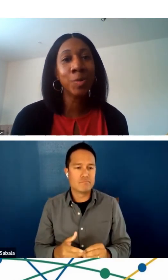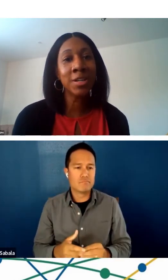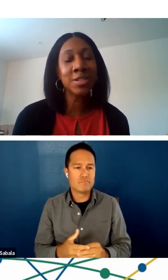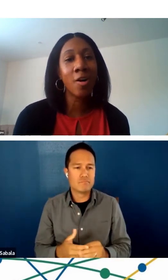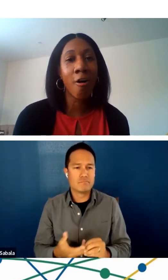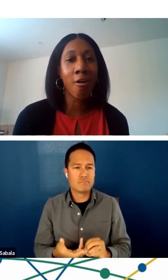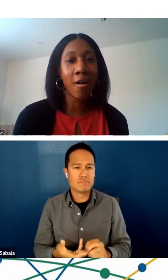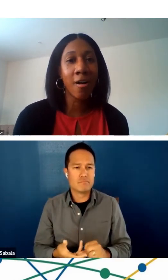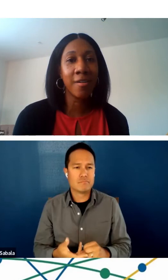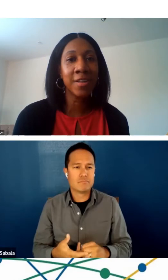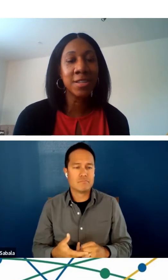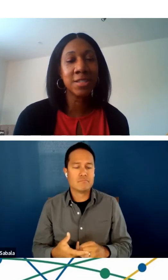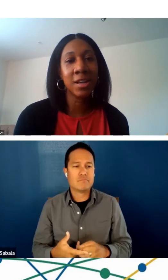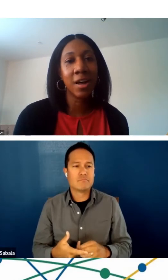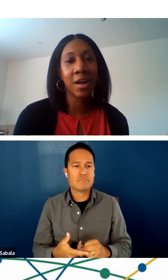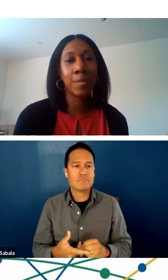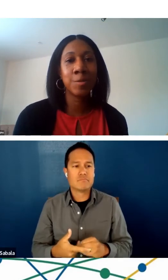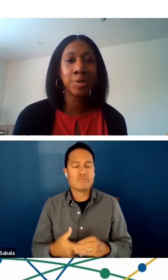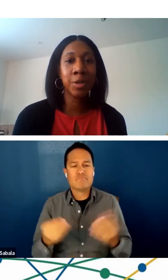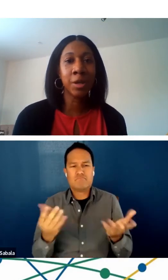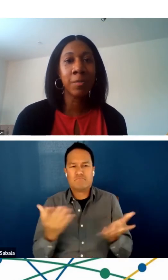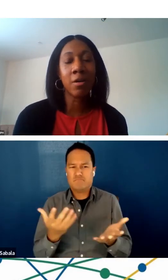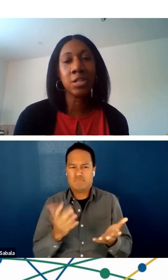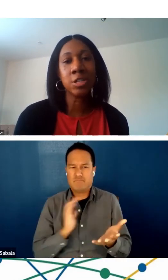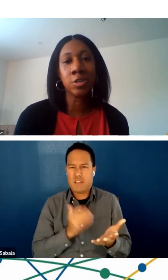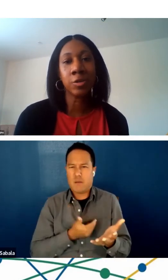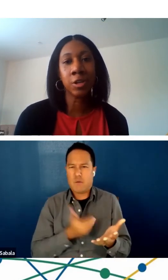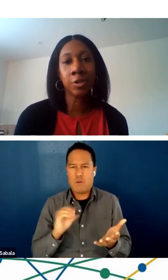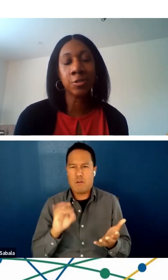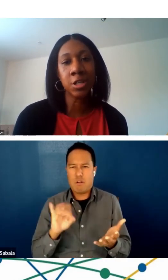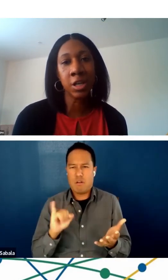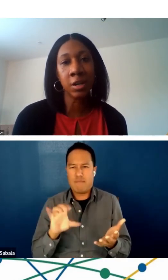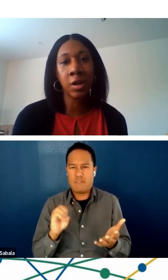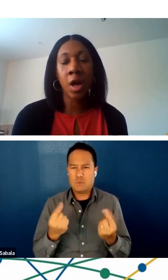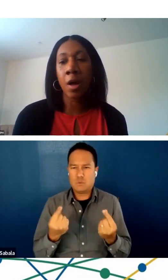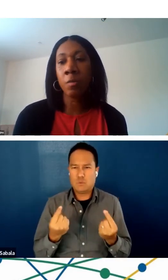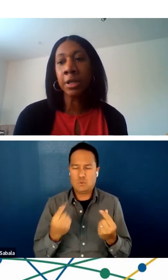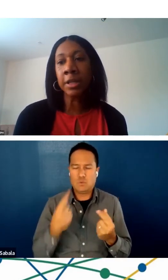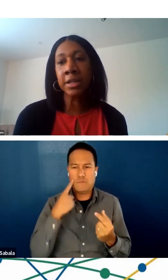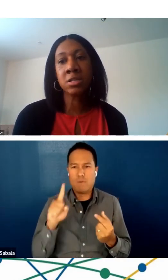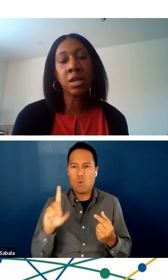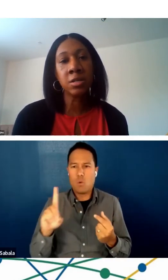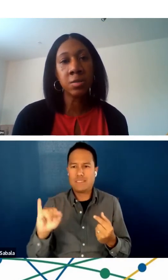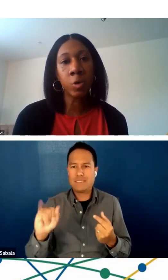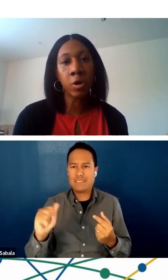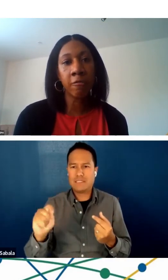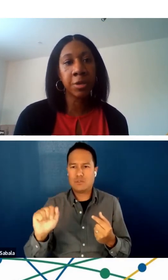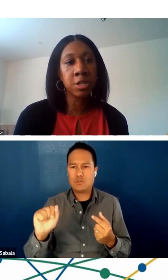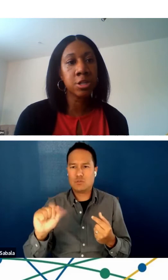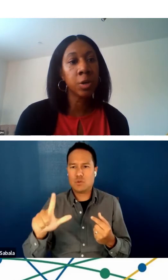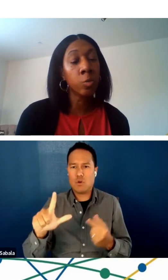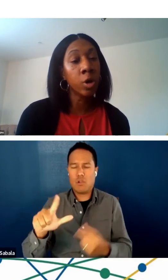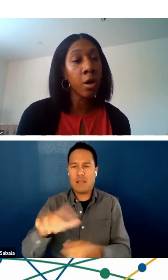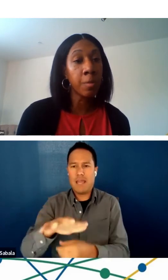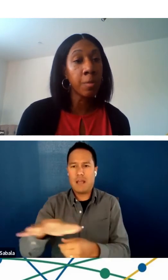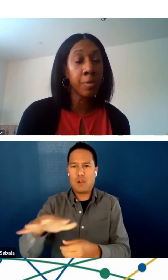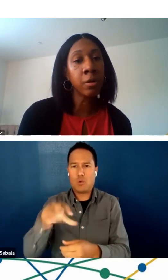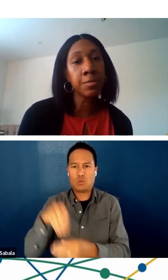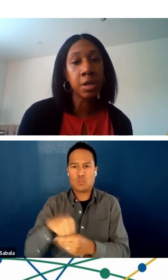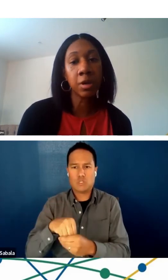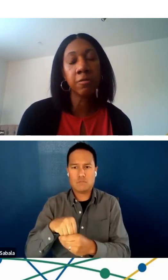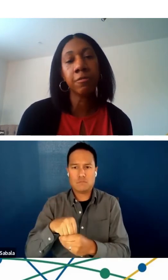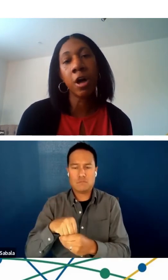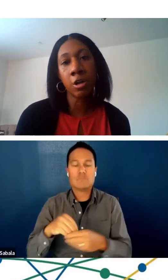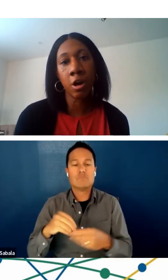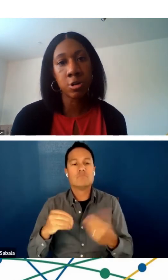Next So what is our office doing about digital inclusion? And really it's more of me sharing what our